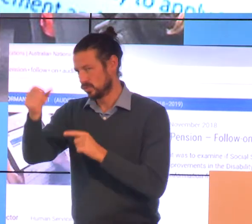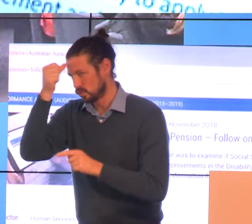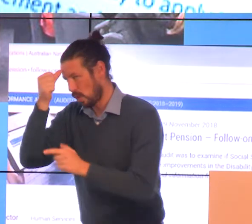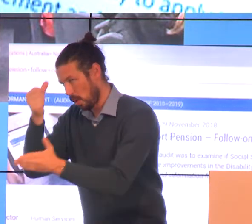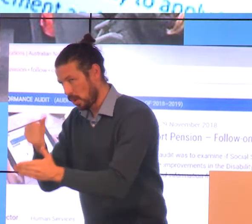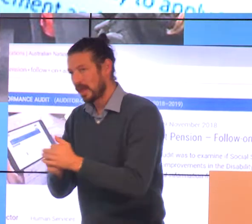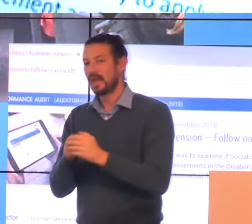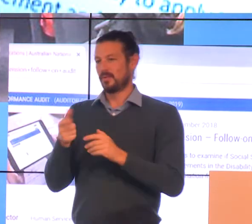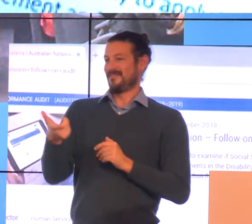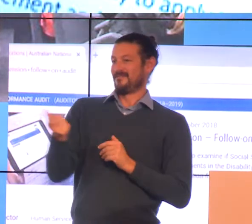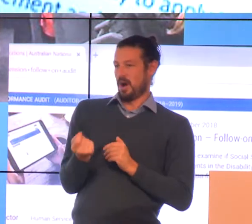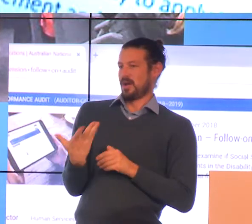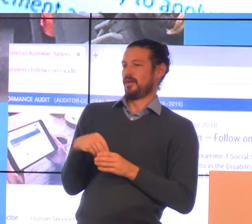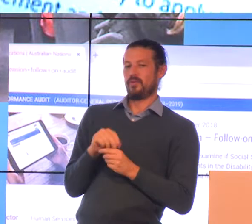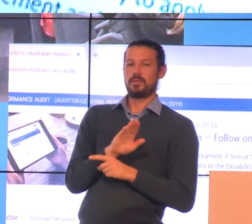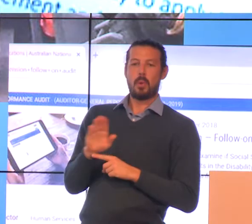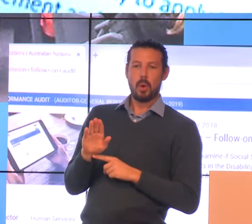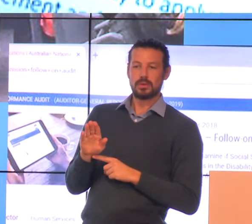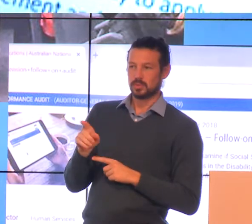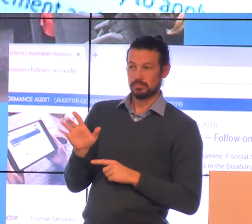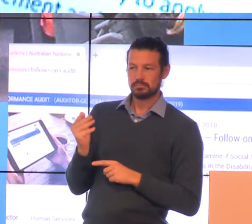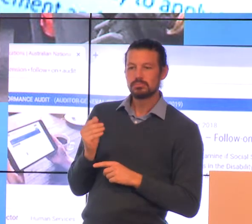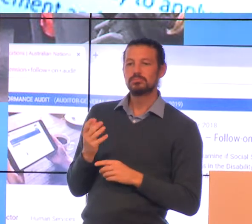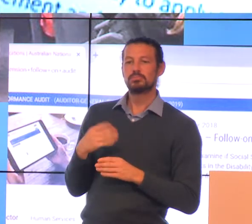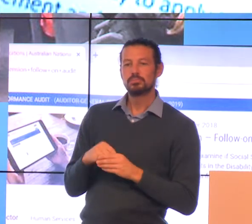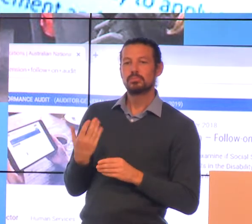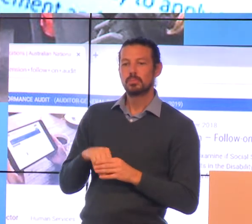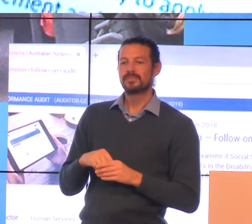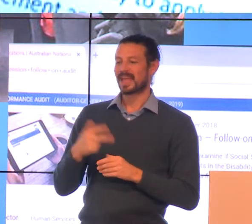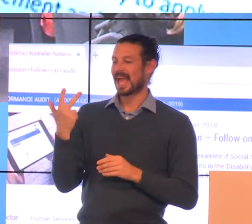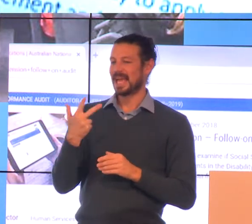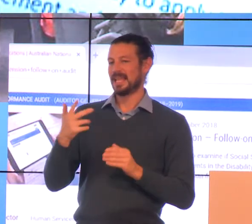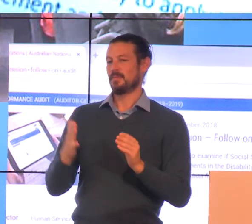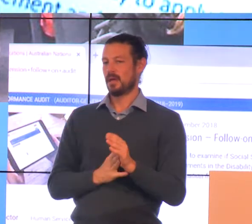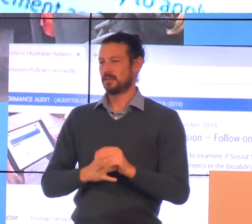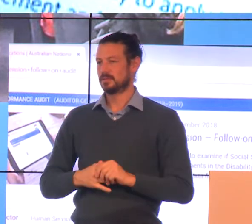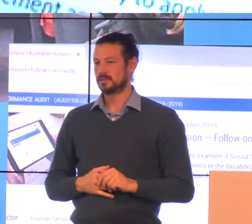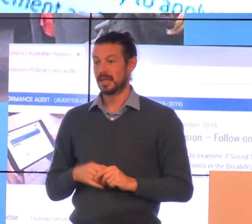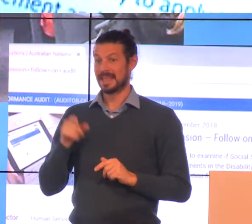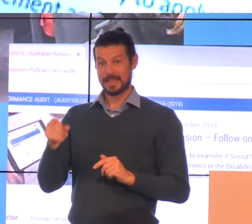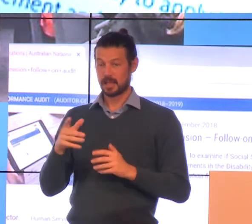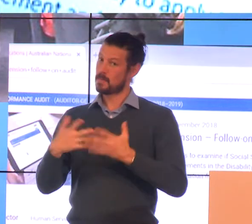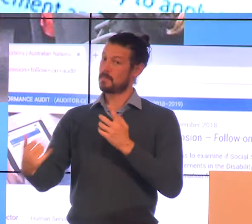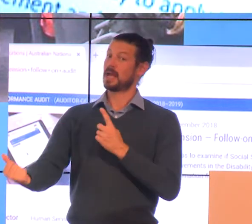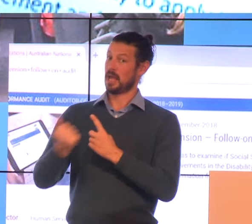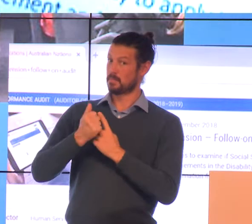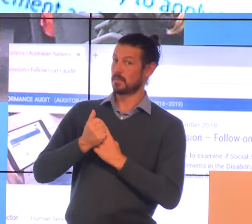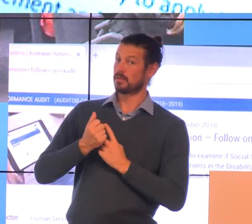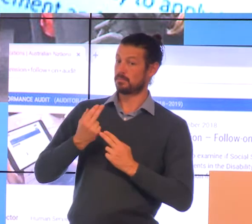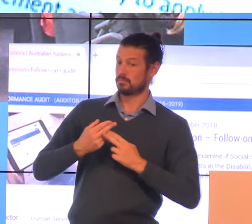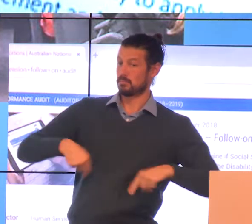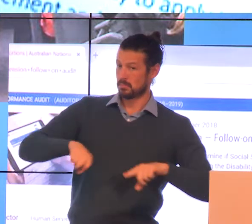invited to join our board and has participated in the board for the last 18 months and is having a big impact about, in